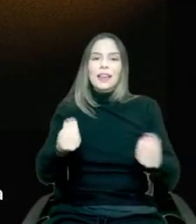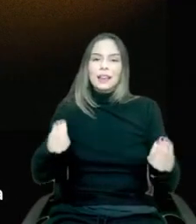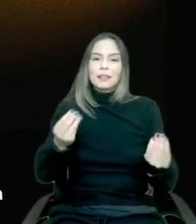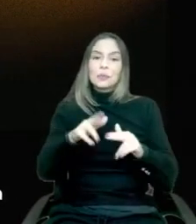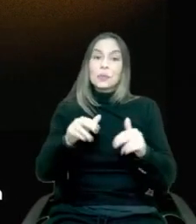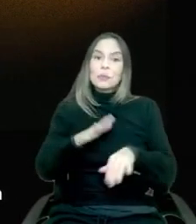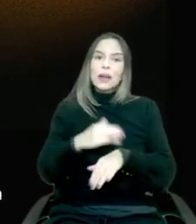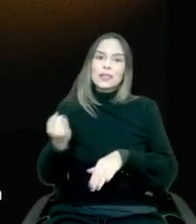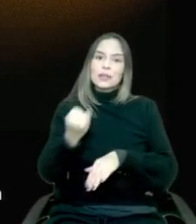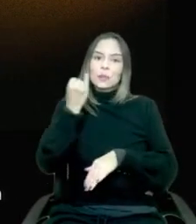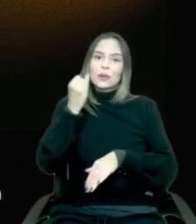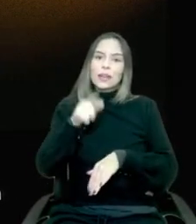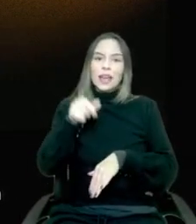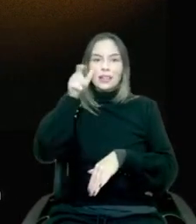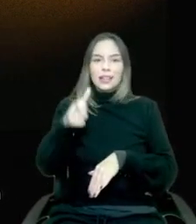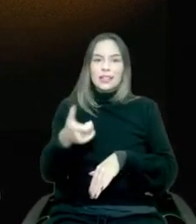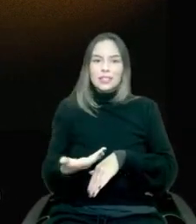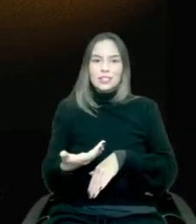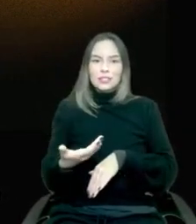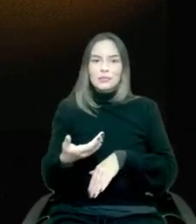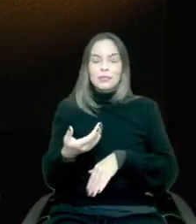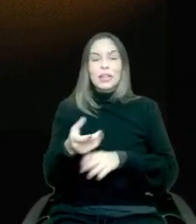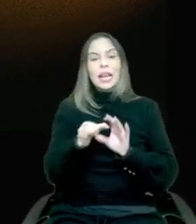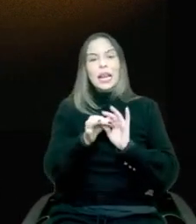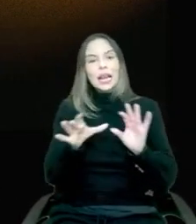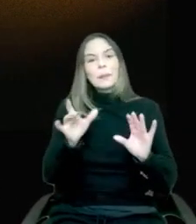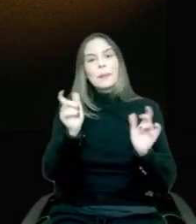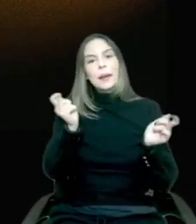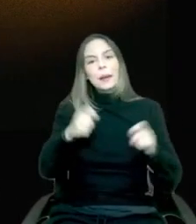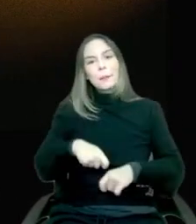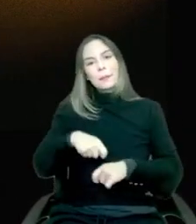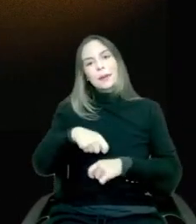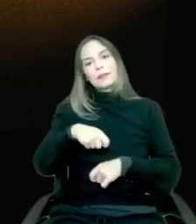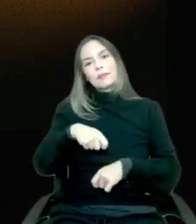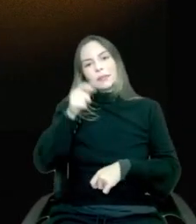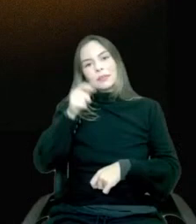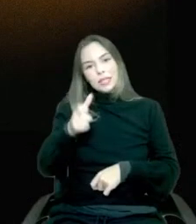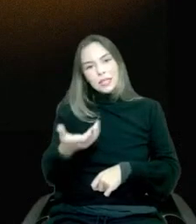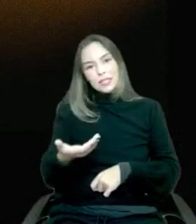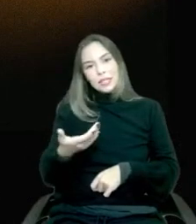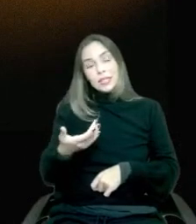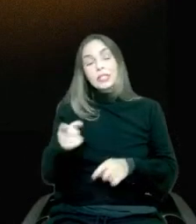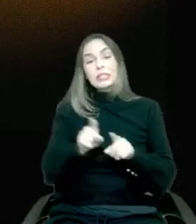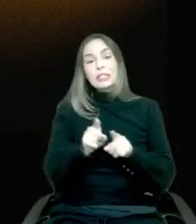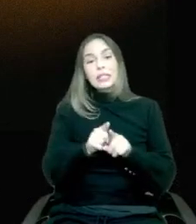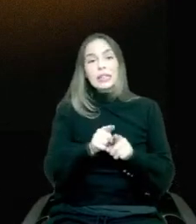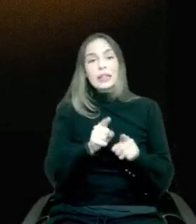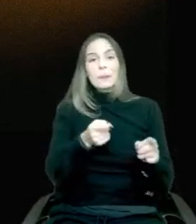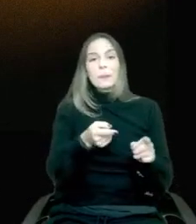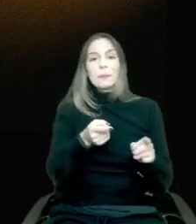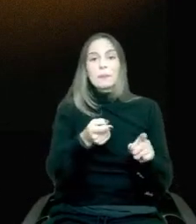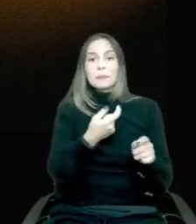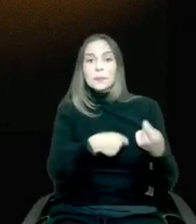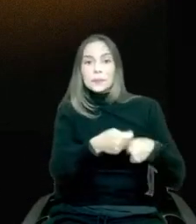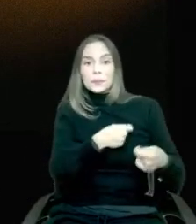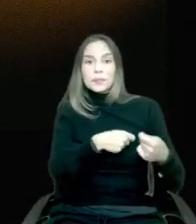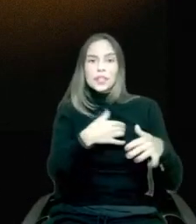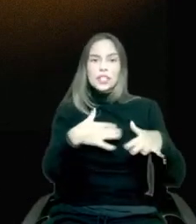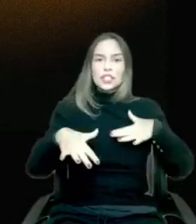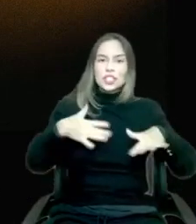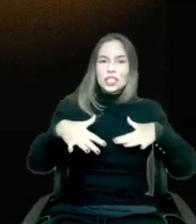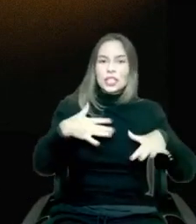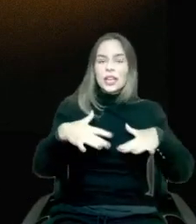interesting. It allows you to be interesting. It allows you to play in some of these super cool dynamics that a gym normally